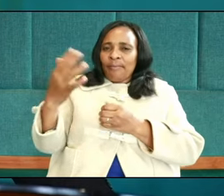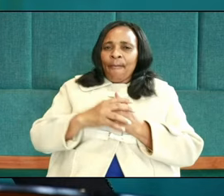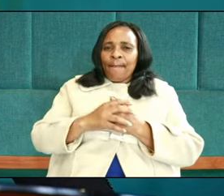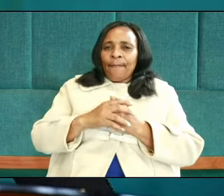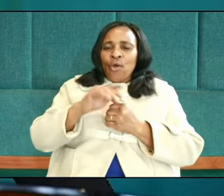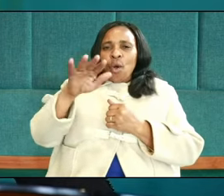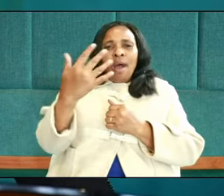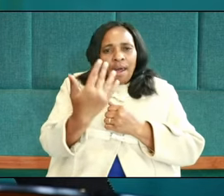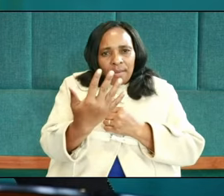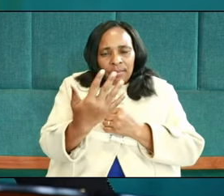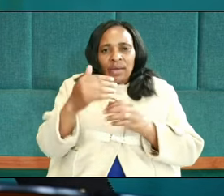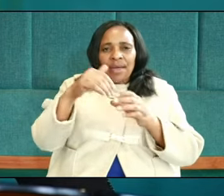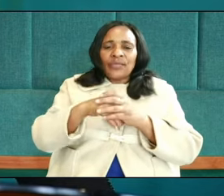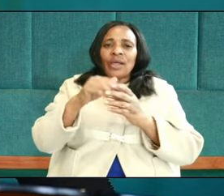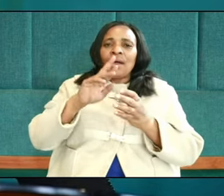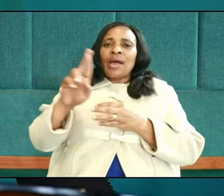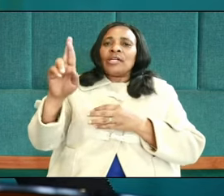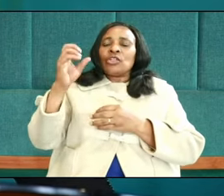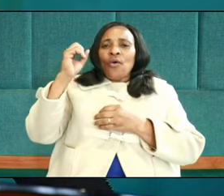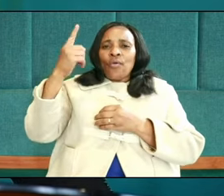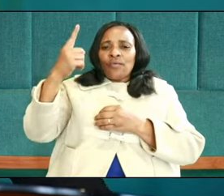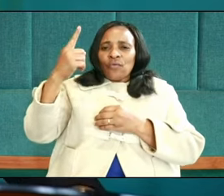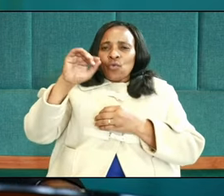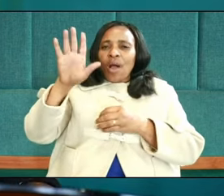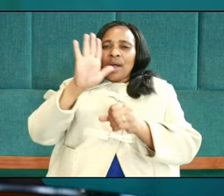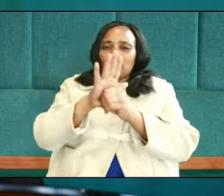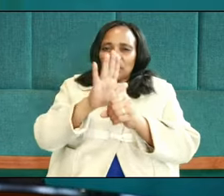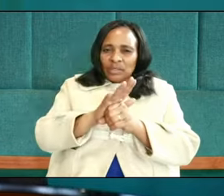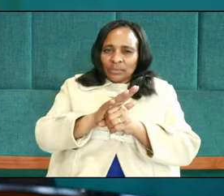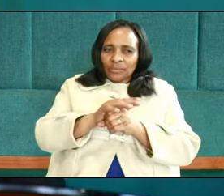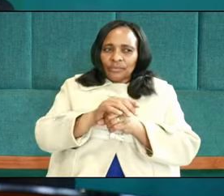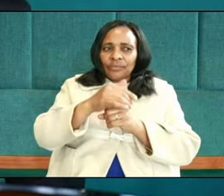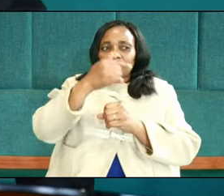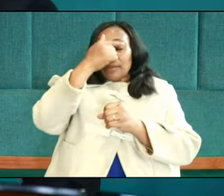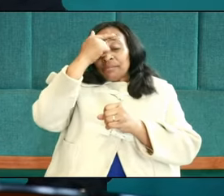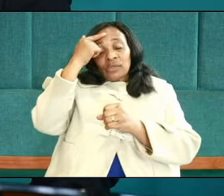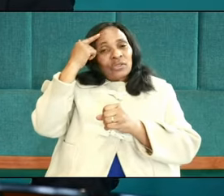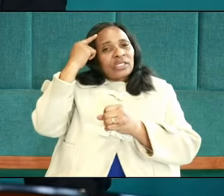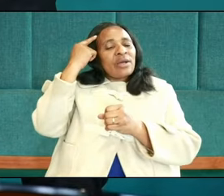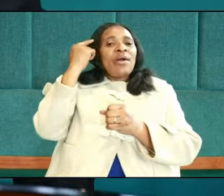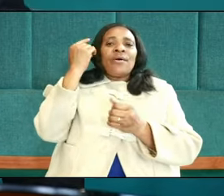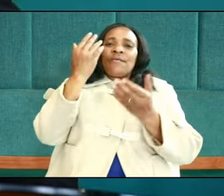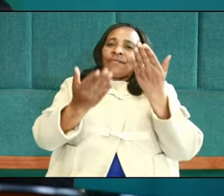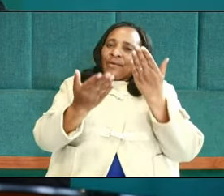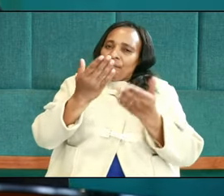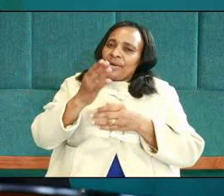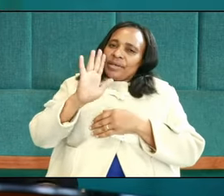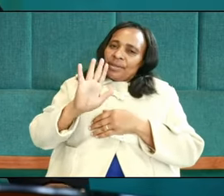arm, and the light of your countenance, because you favored them.